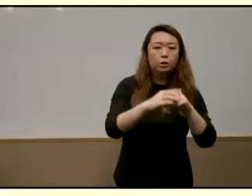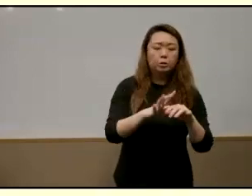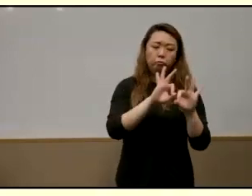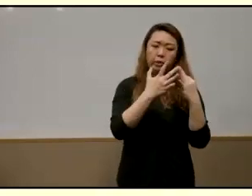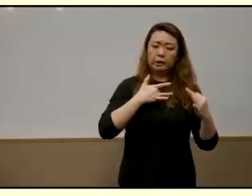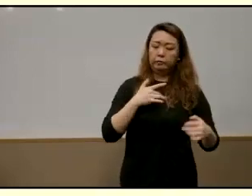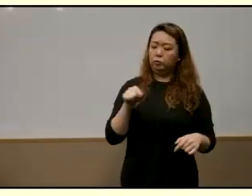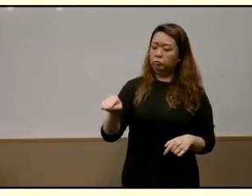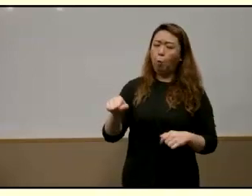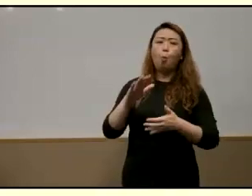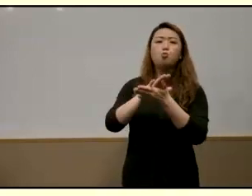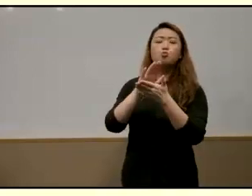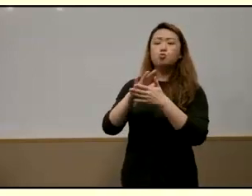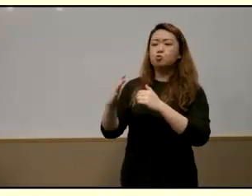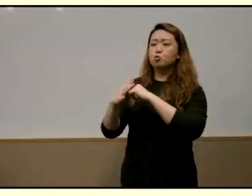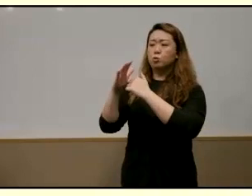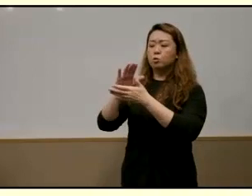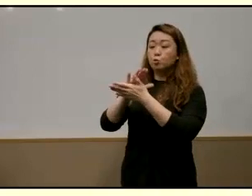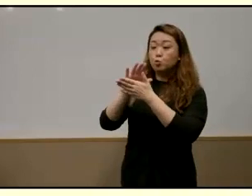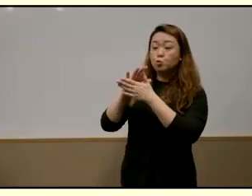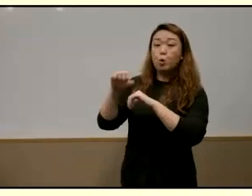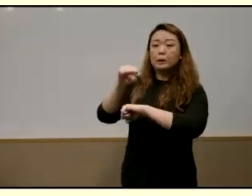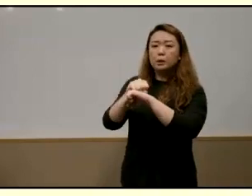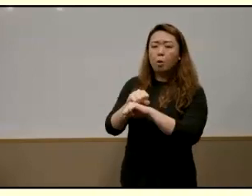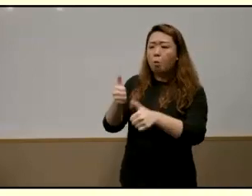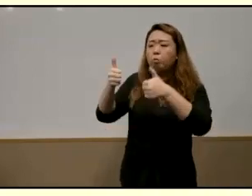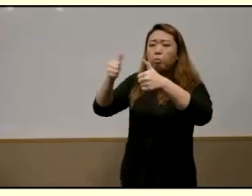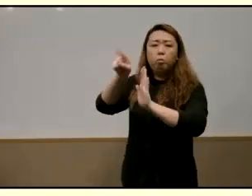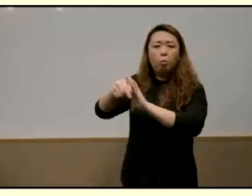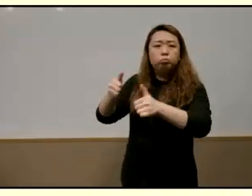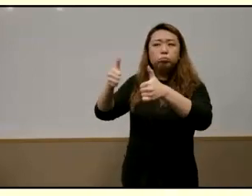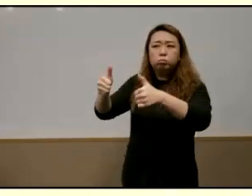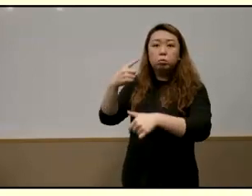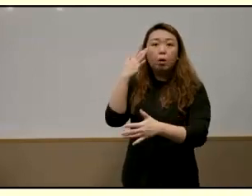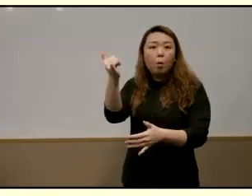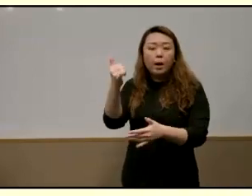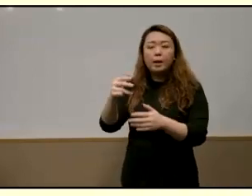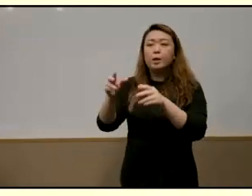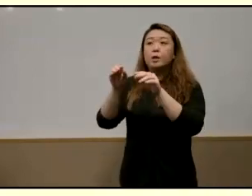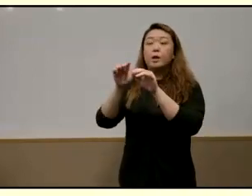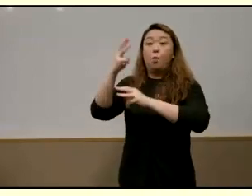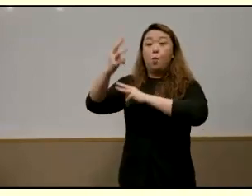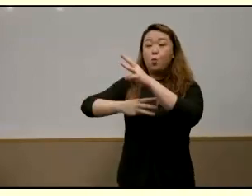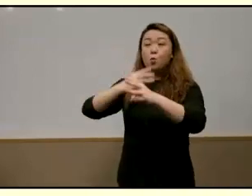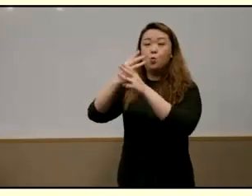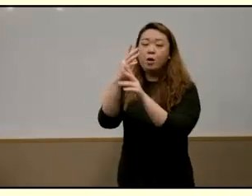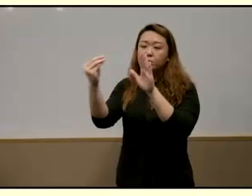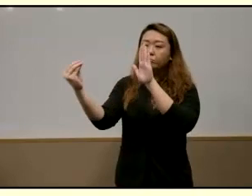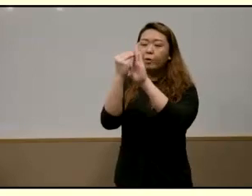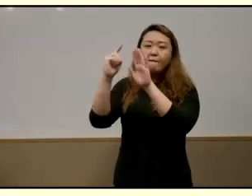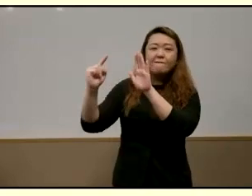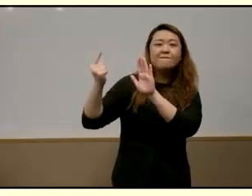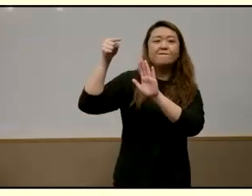competence of the state and schools were validated by what they saw in the news about singapore's rankings as number one in the world in science math